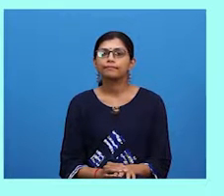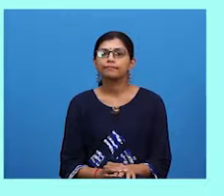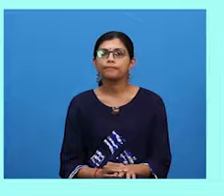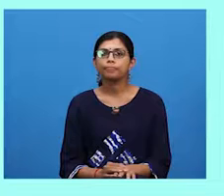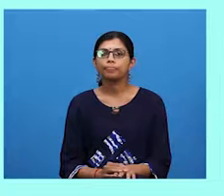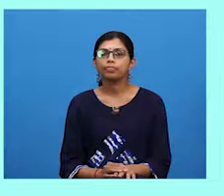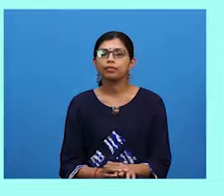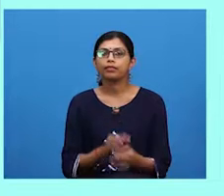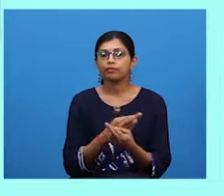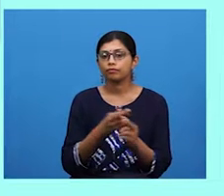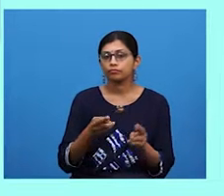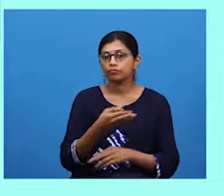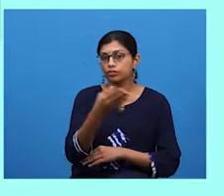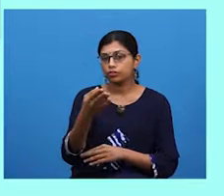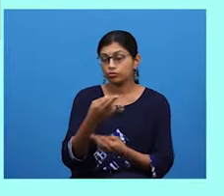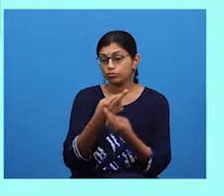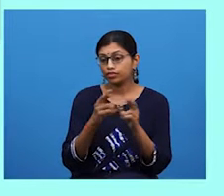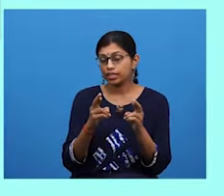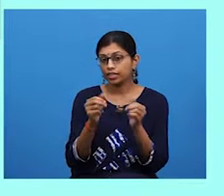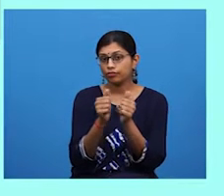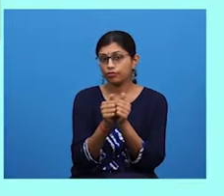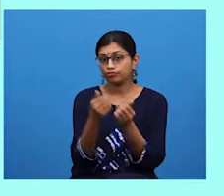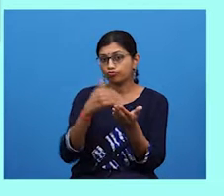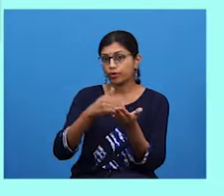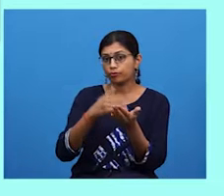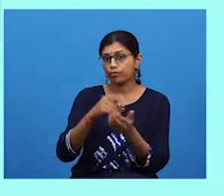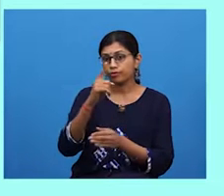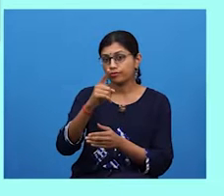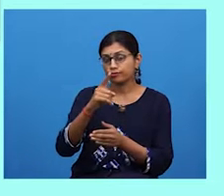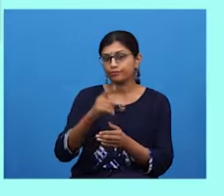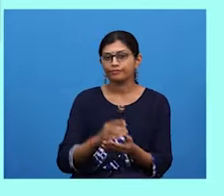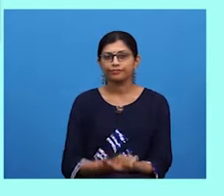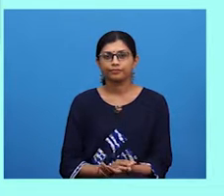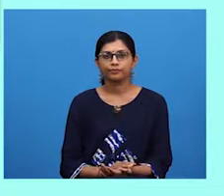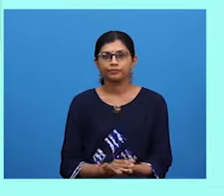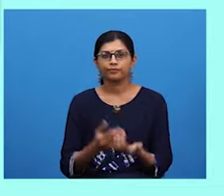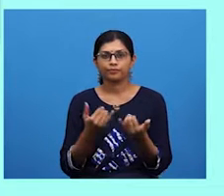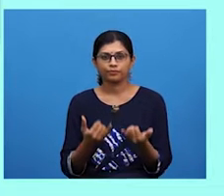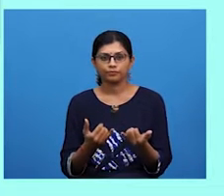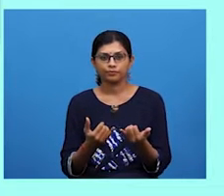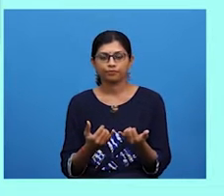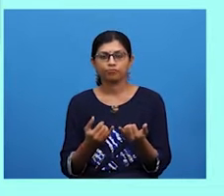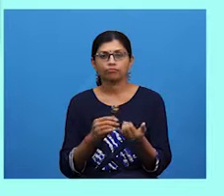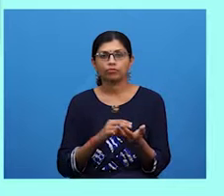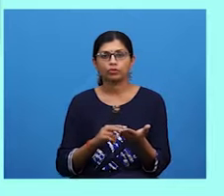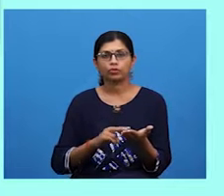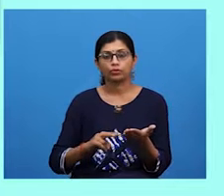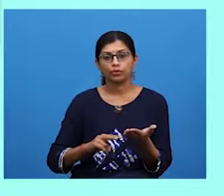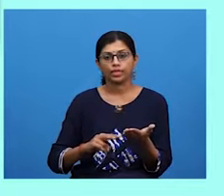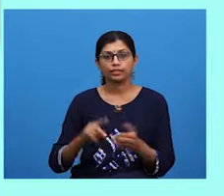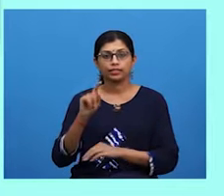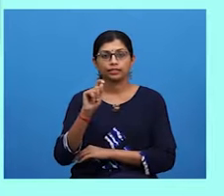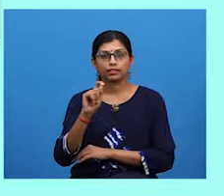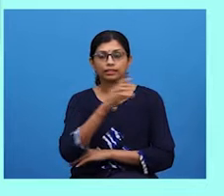Are you ready for another exercise? Fill in the gaps with